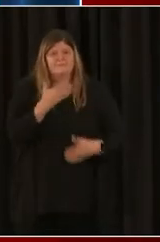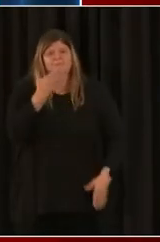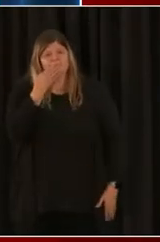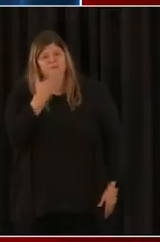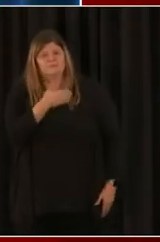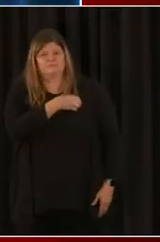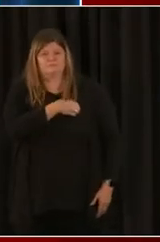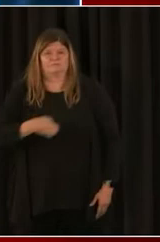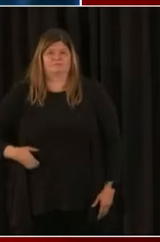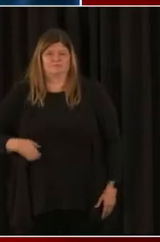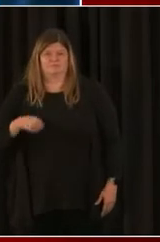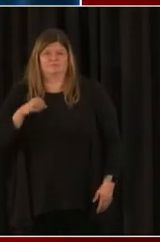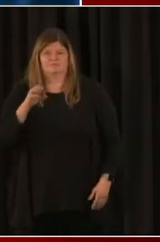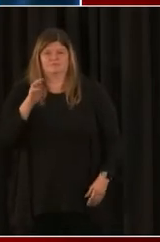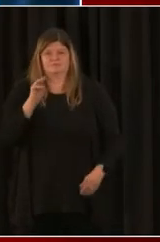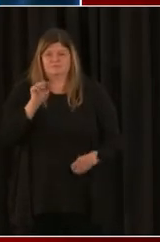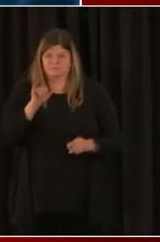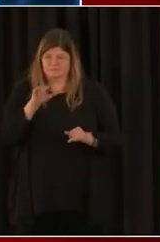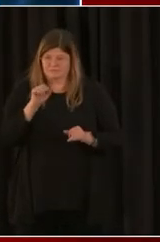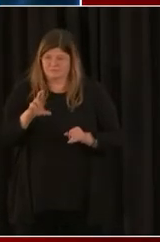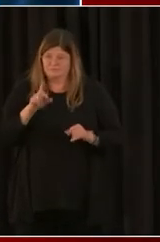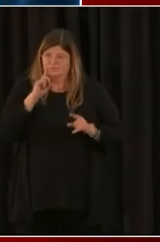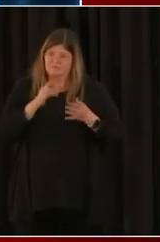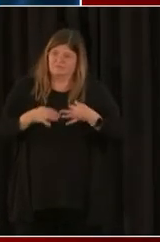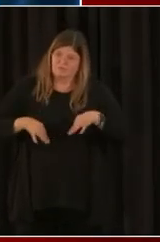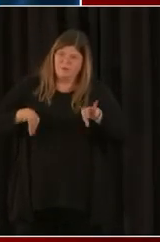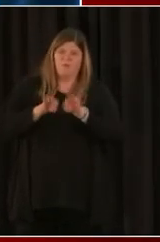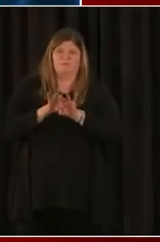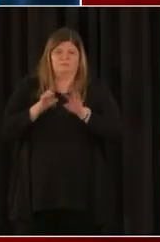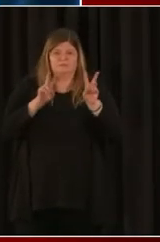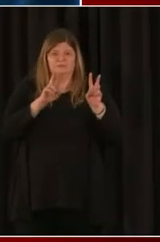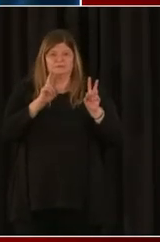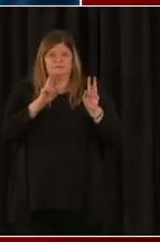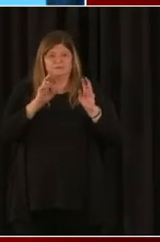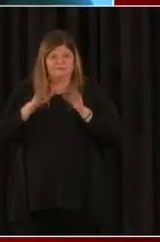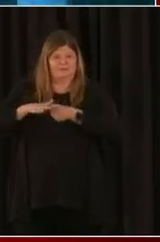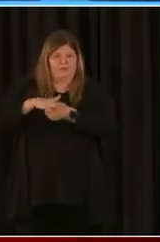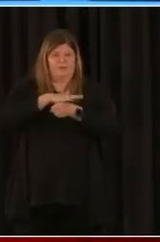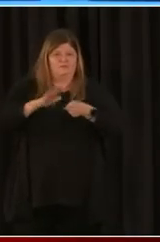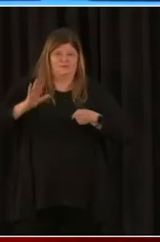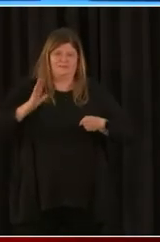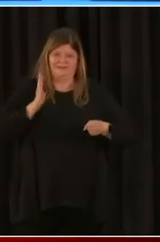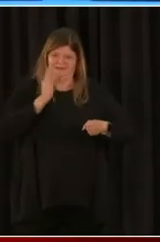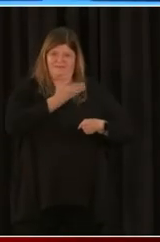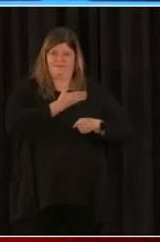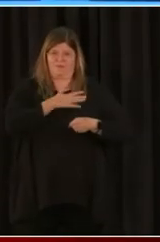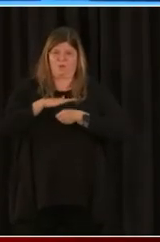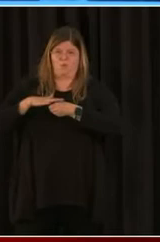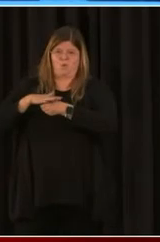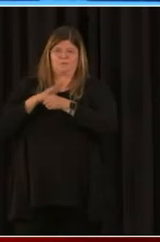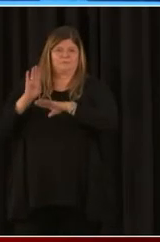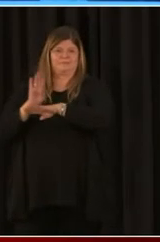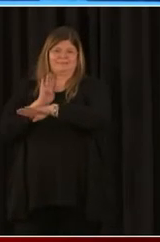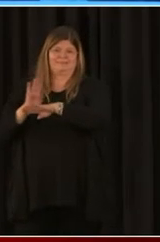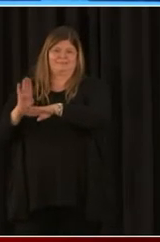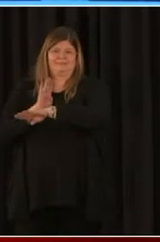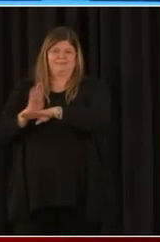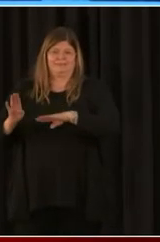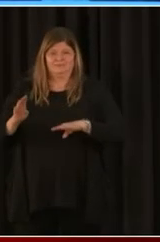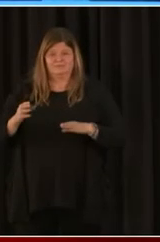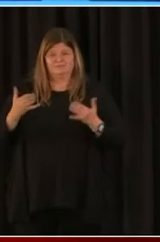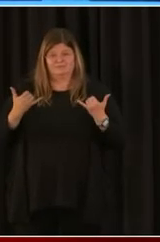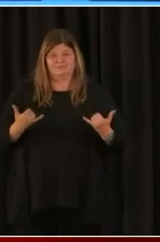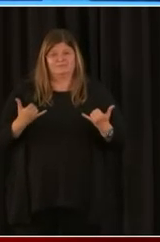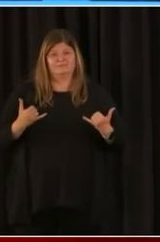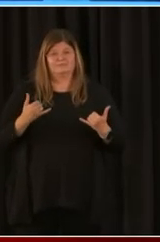this very important matter for area businesses to light. And one of the ways that we feel that the borrowers can get ready